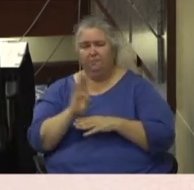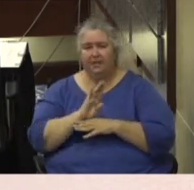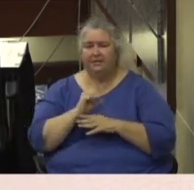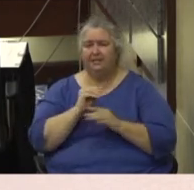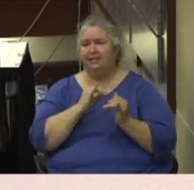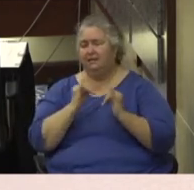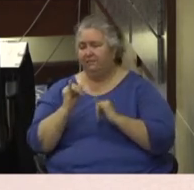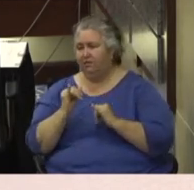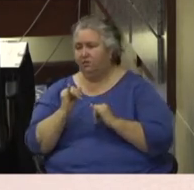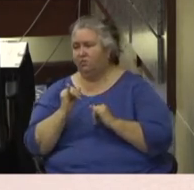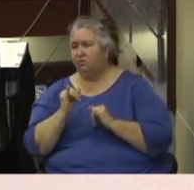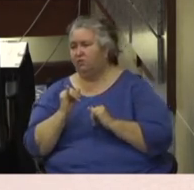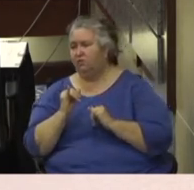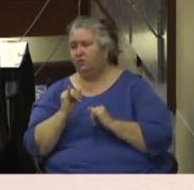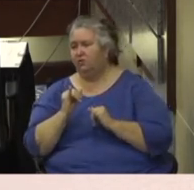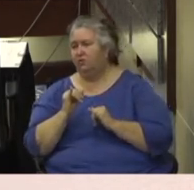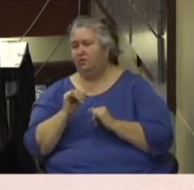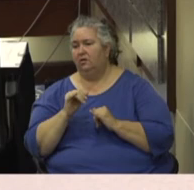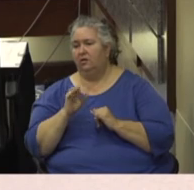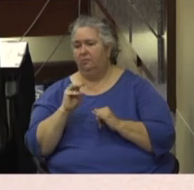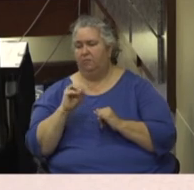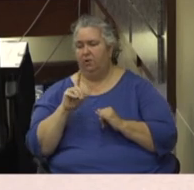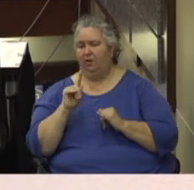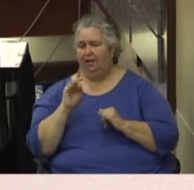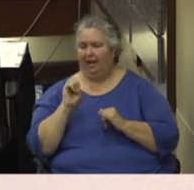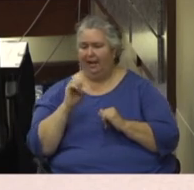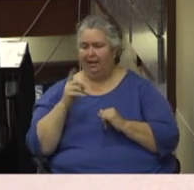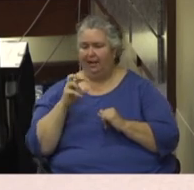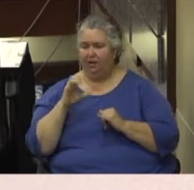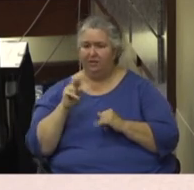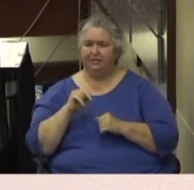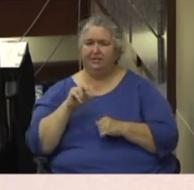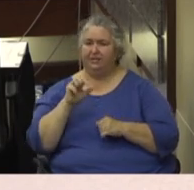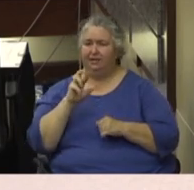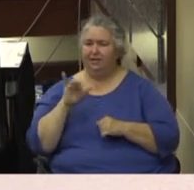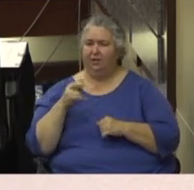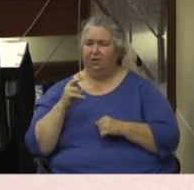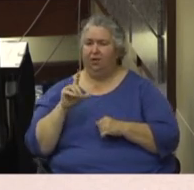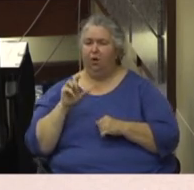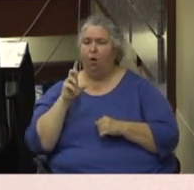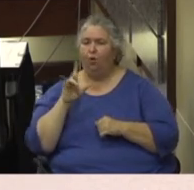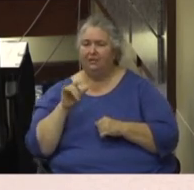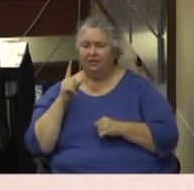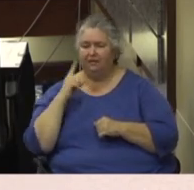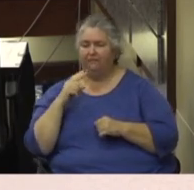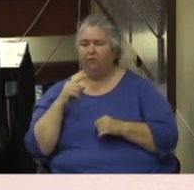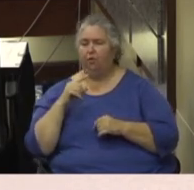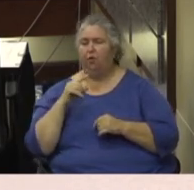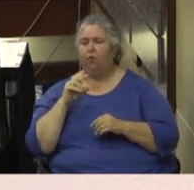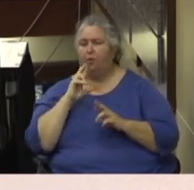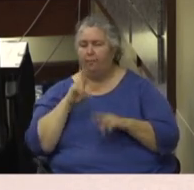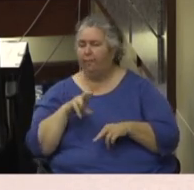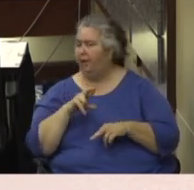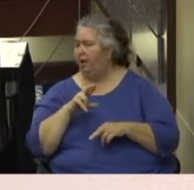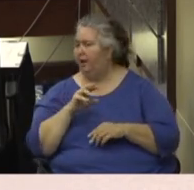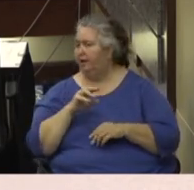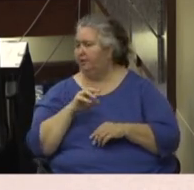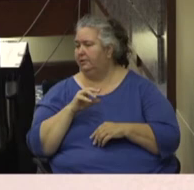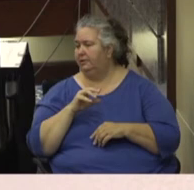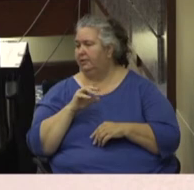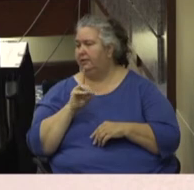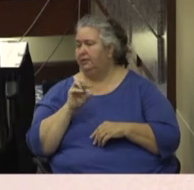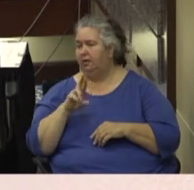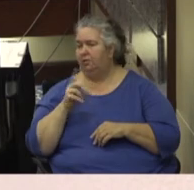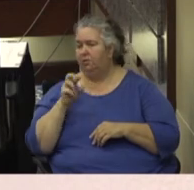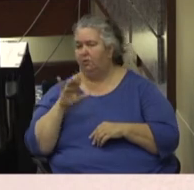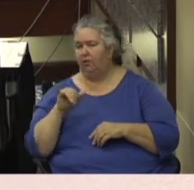financial recovery, Malette Harrison, for strategic communication, Larry Holsey, for health response and coordination, Dr. Brenda Gray, and